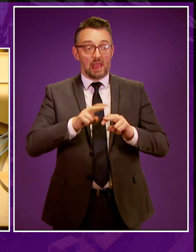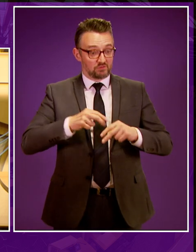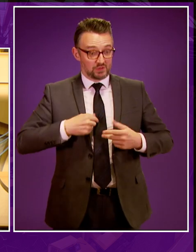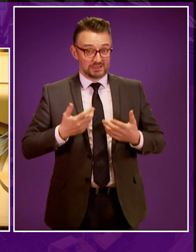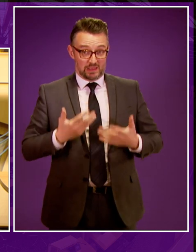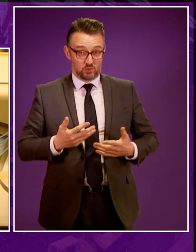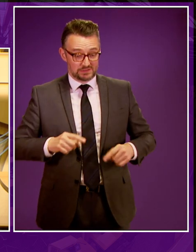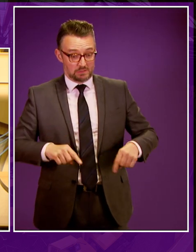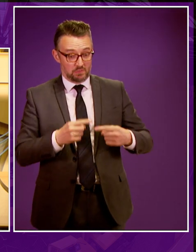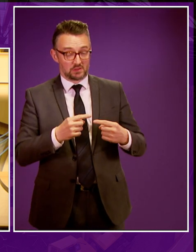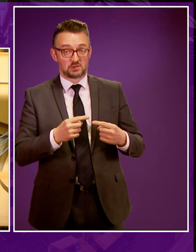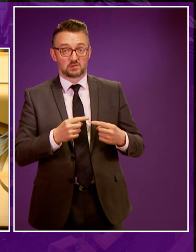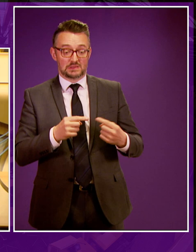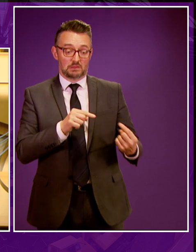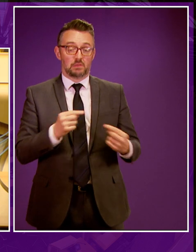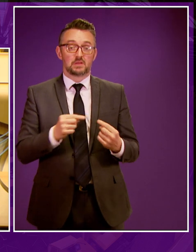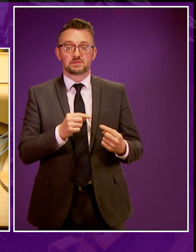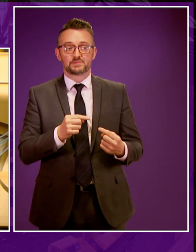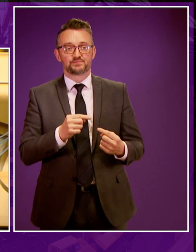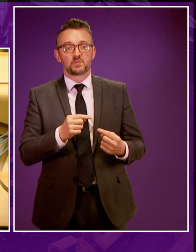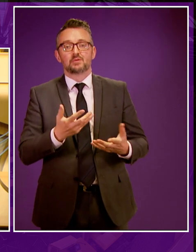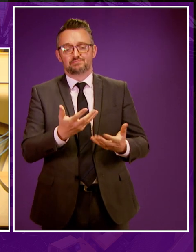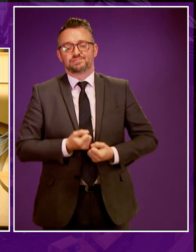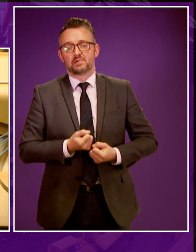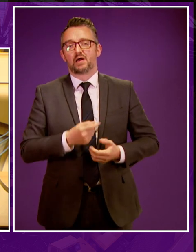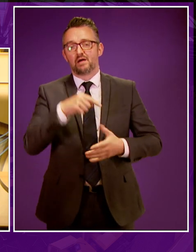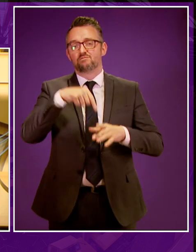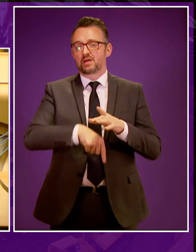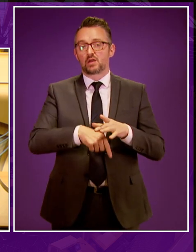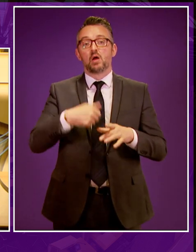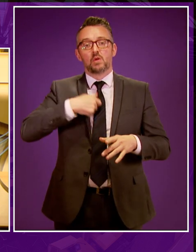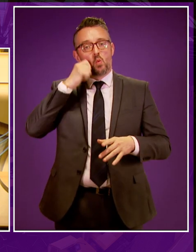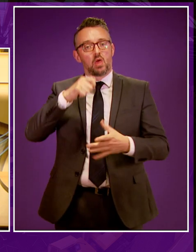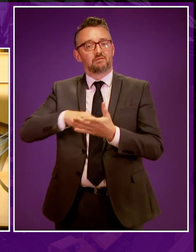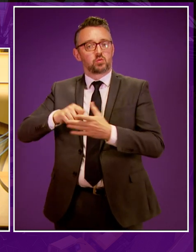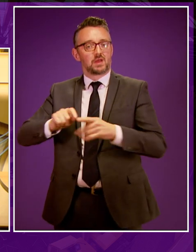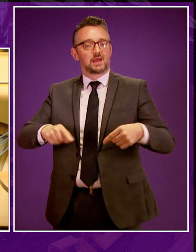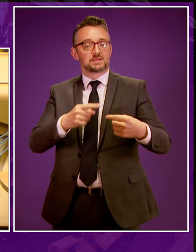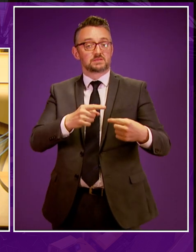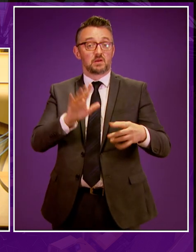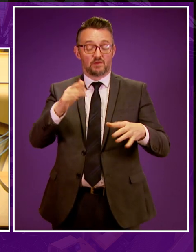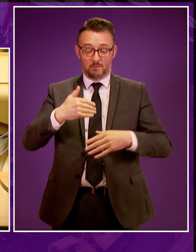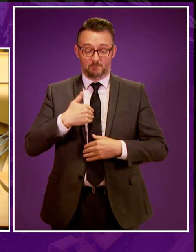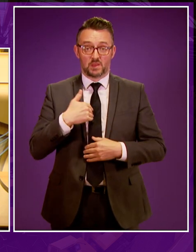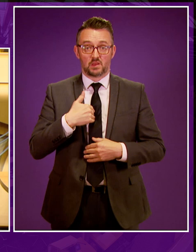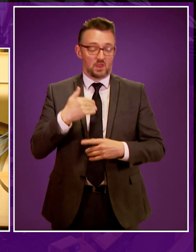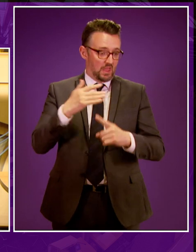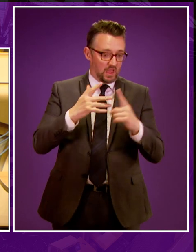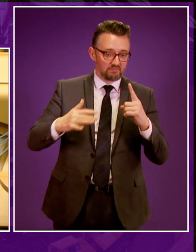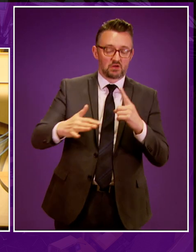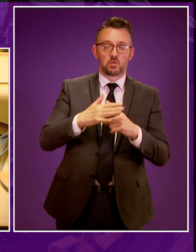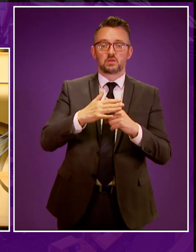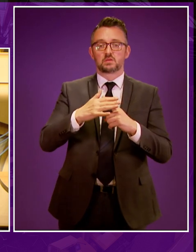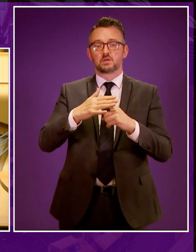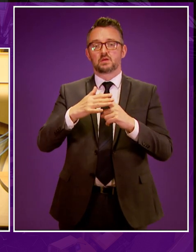debating allowing fracking, I would not only have been speaking against the motion, but at decision time, voting against it. For me, for environmental and